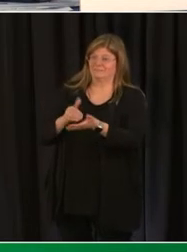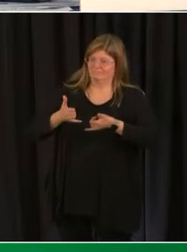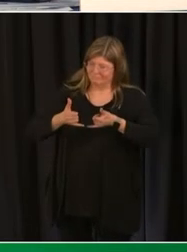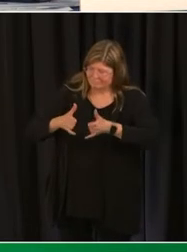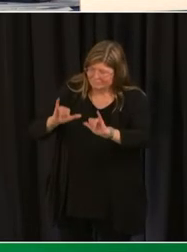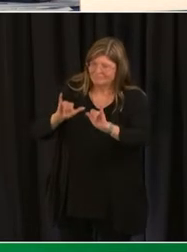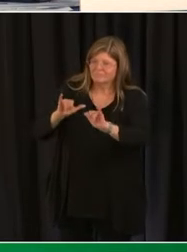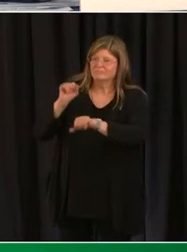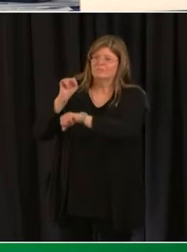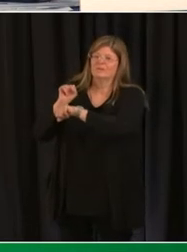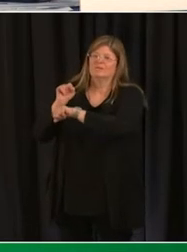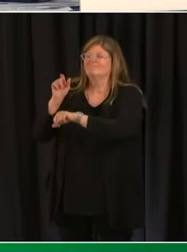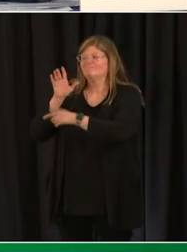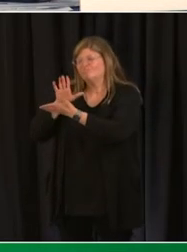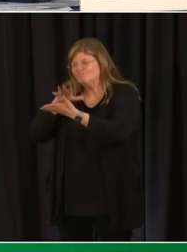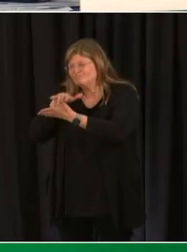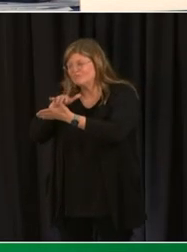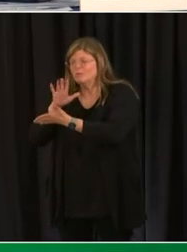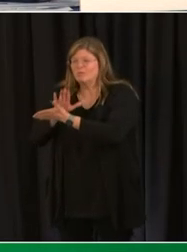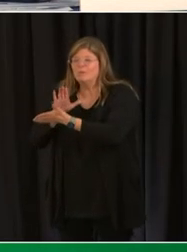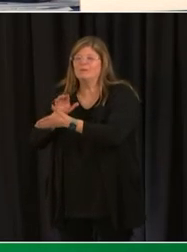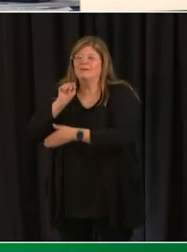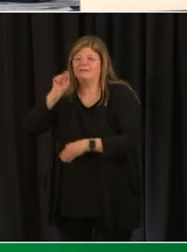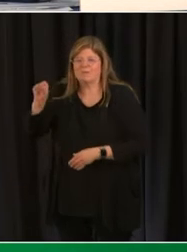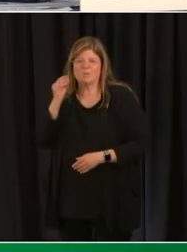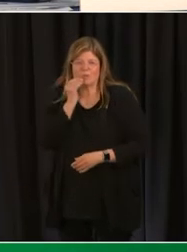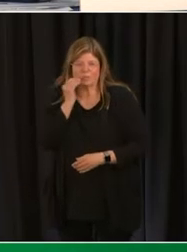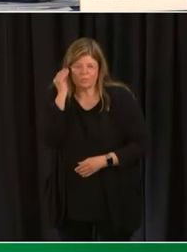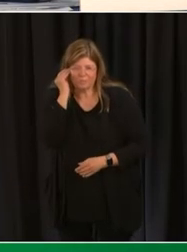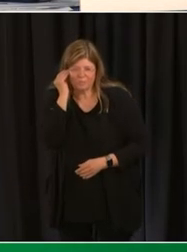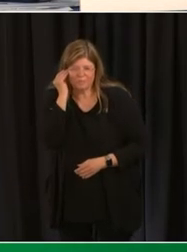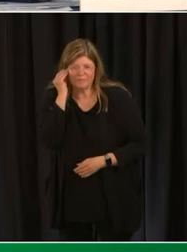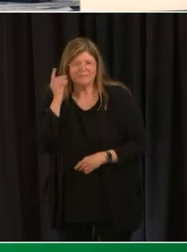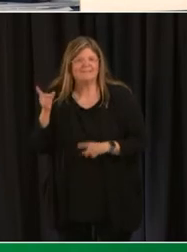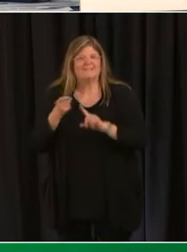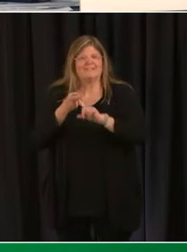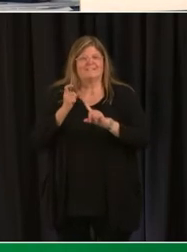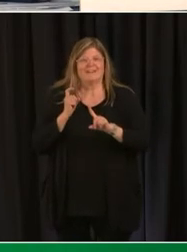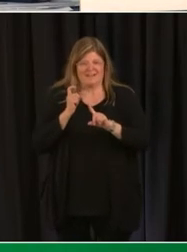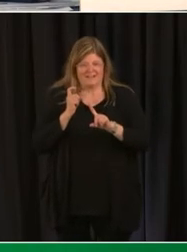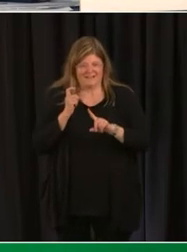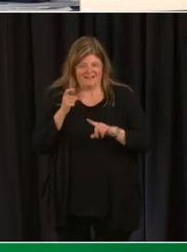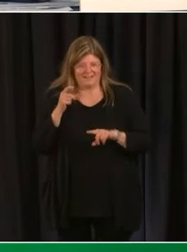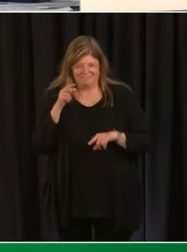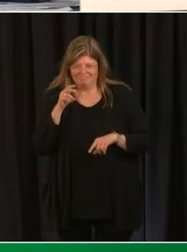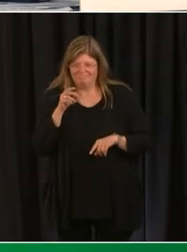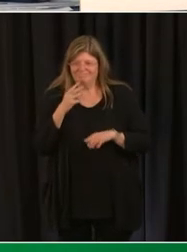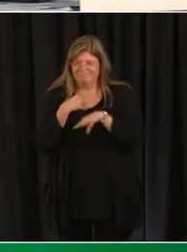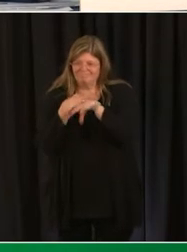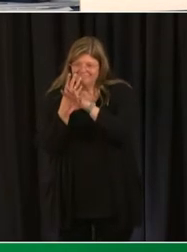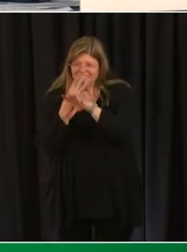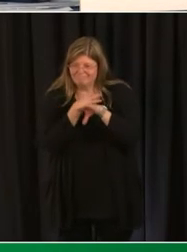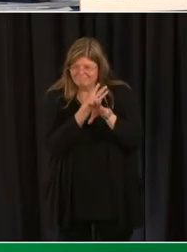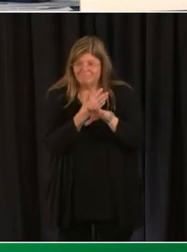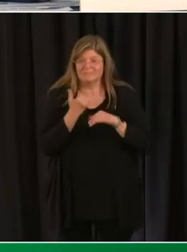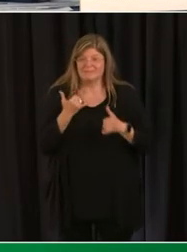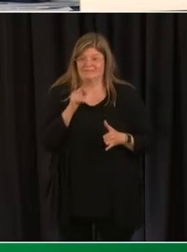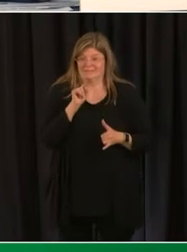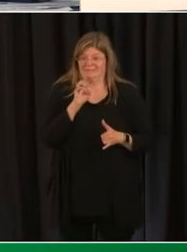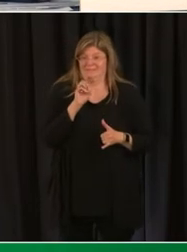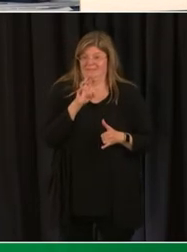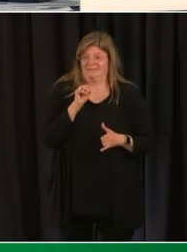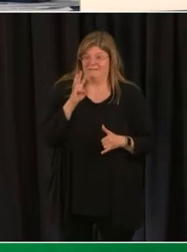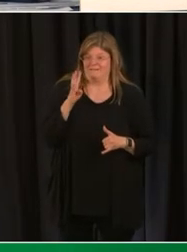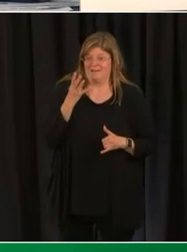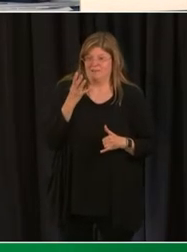remotely. We are planning for schools to expand their in-person learning opportunities for Term 4 which begins